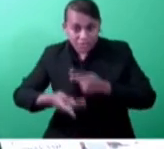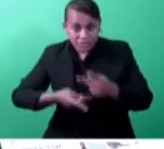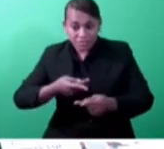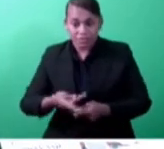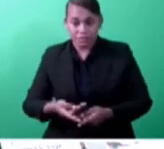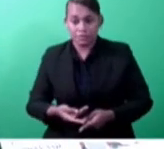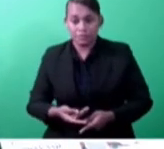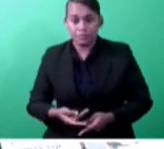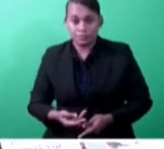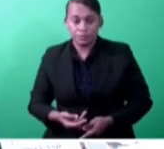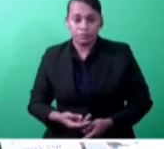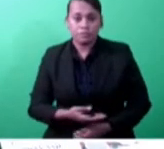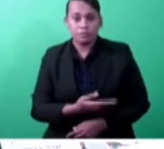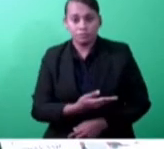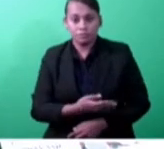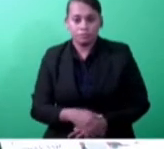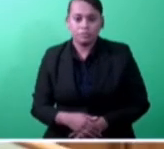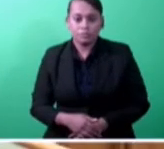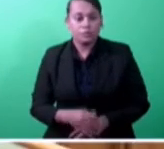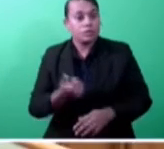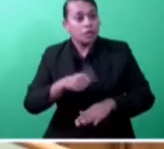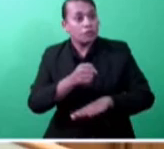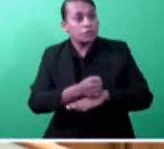leader of the opposition or is designated